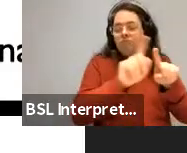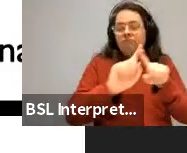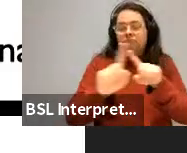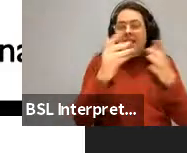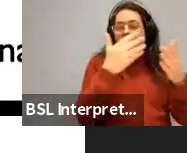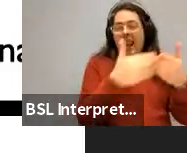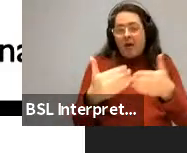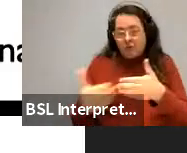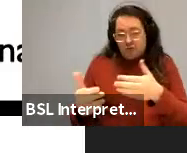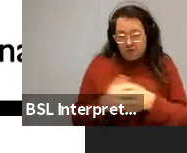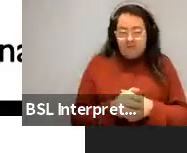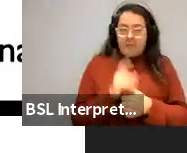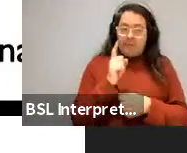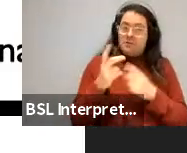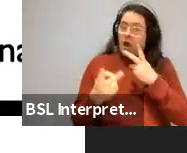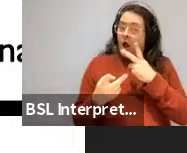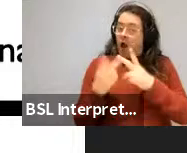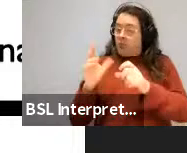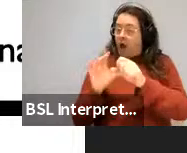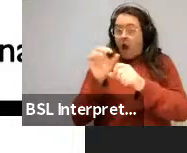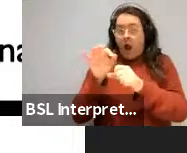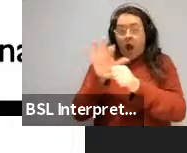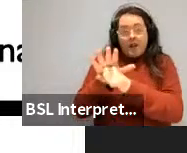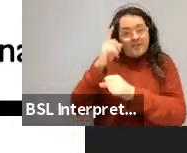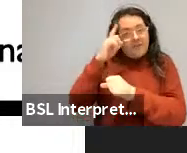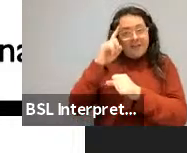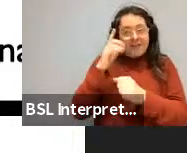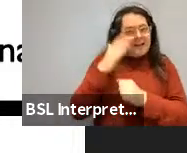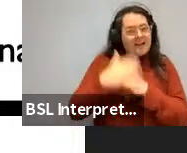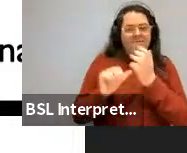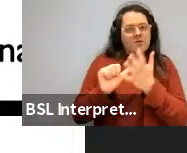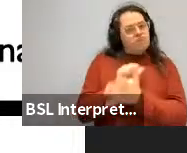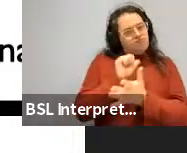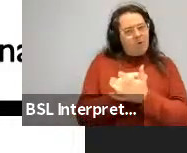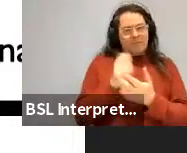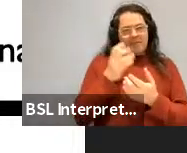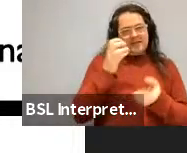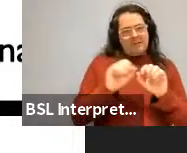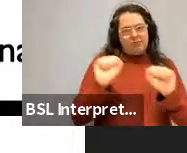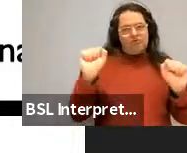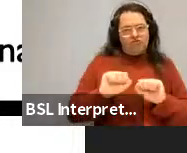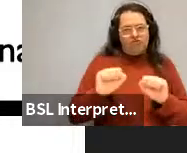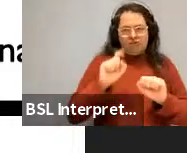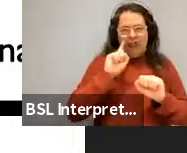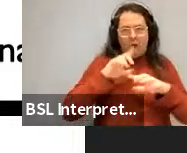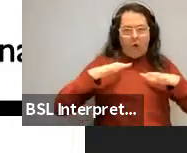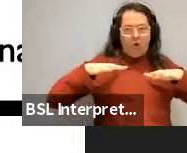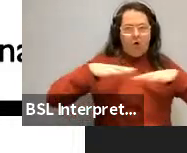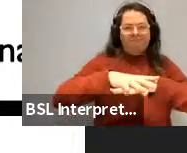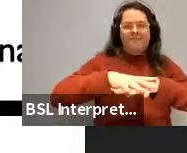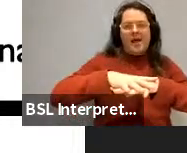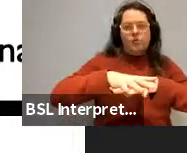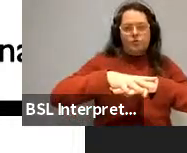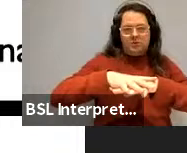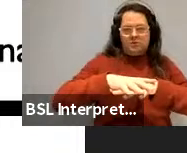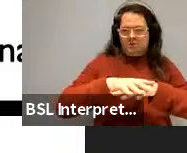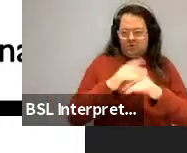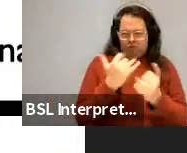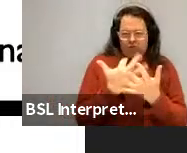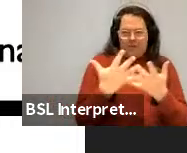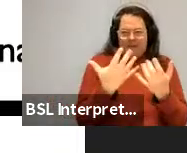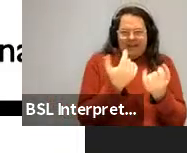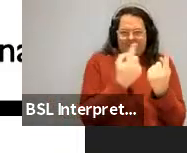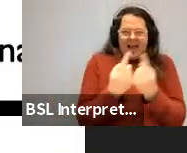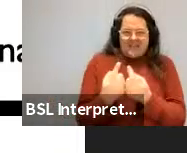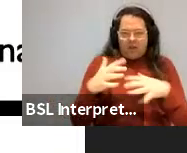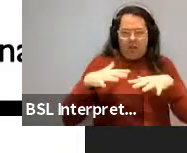experiments just haven't been done right so far, they're confounded. Uh, and we, we want, that's possible. I mean, of course I could be wrong. Uh, of course it could, there could